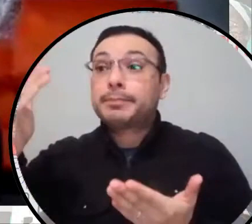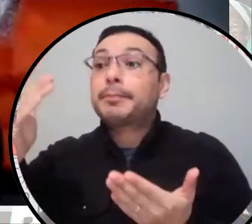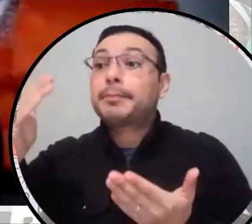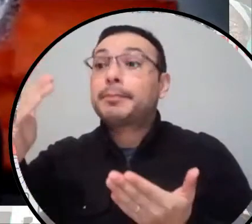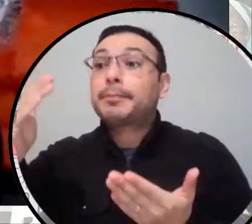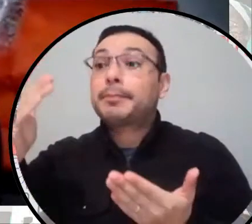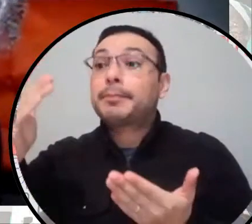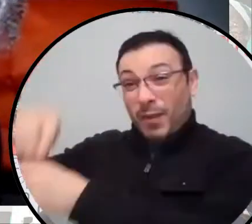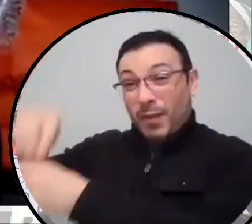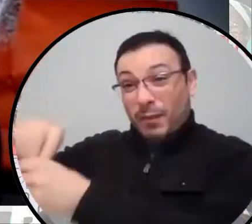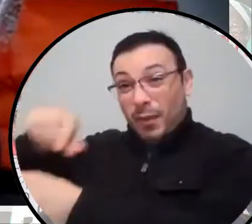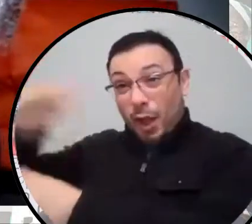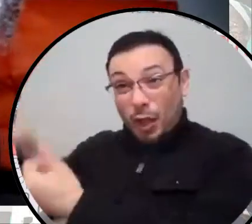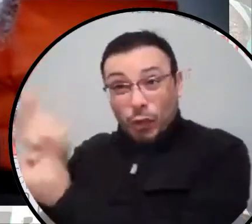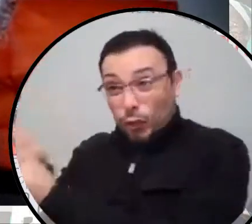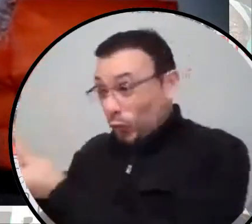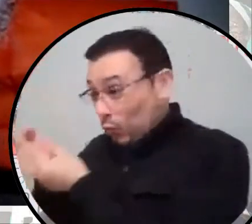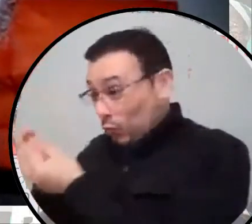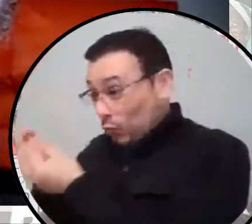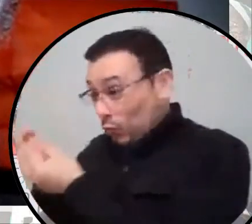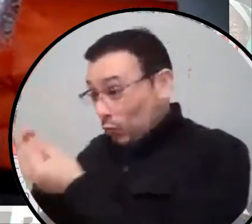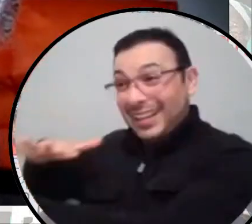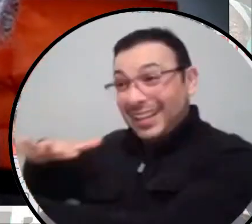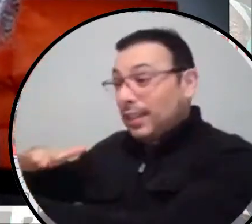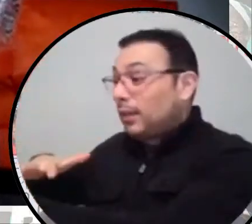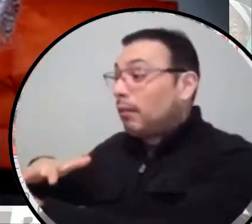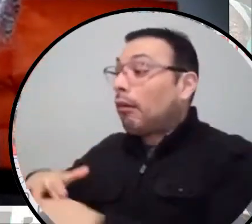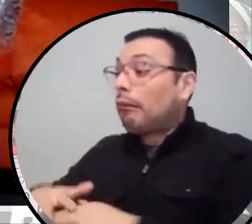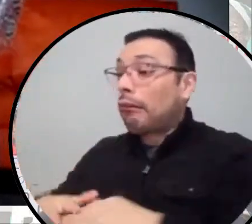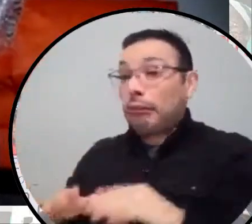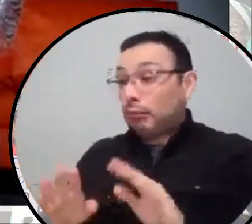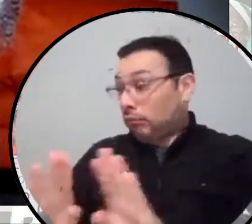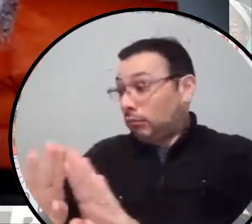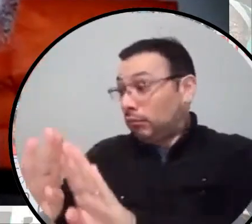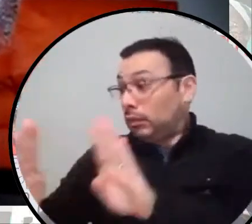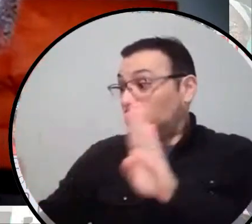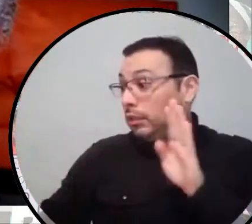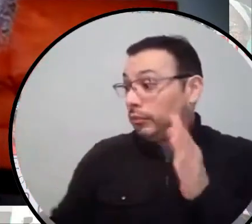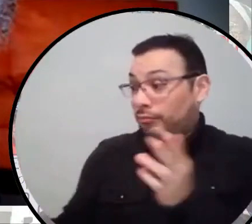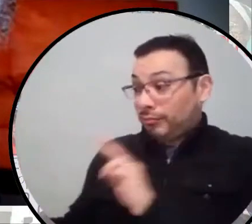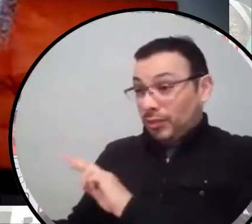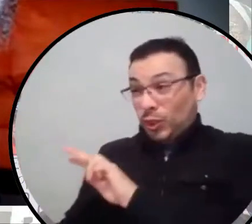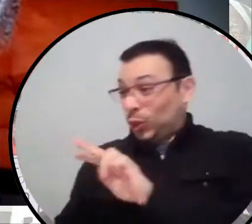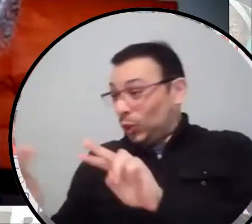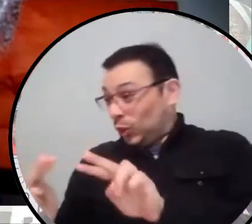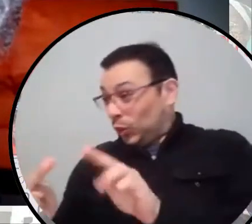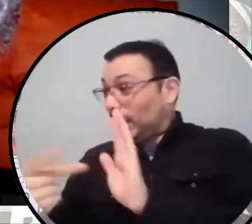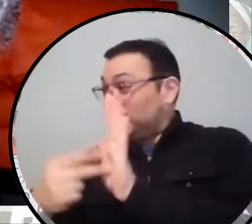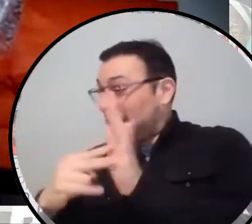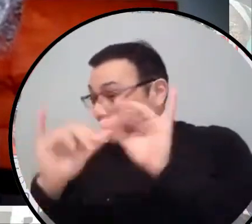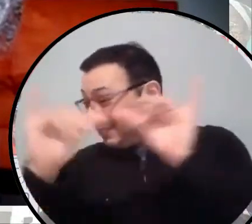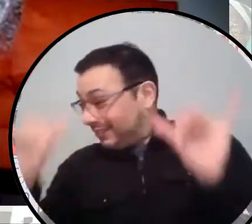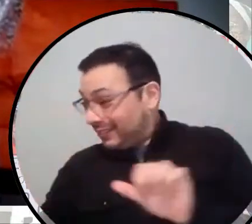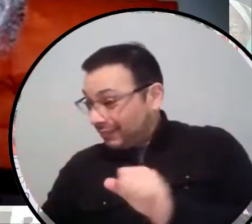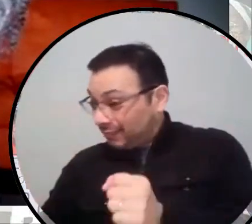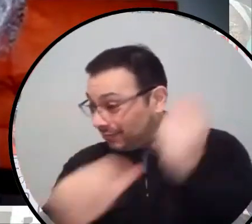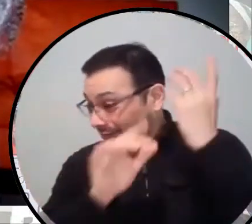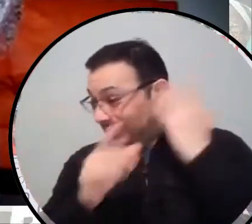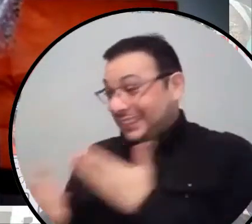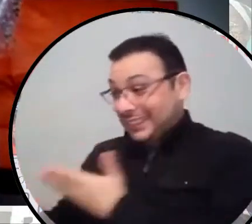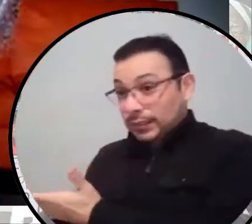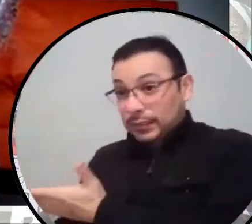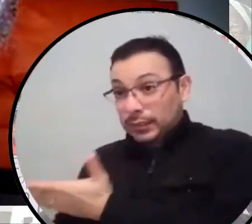other kinds of work. And so this really is a culmination of so many things. And the pandemic has just made everything more